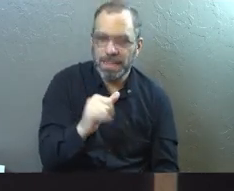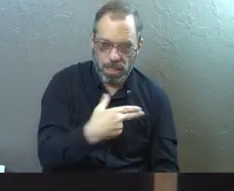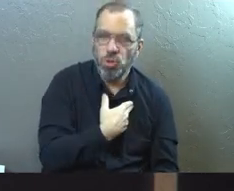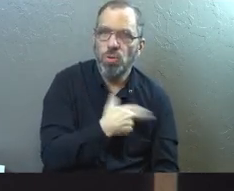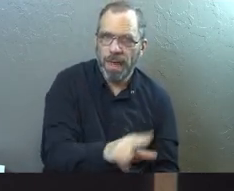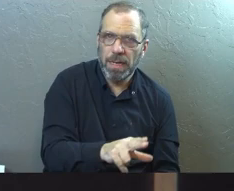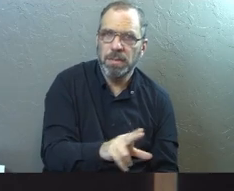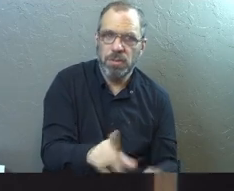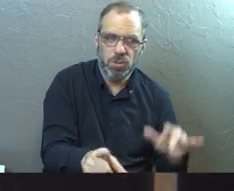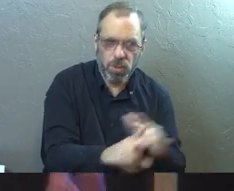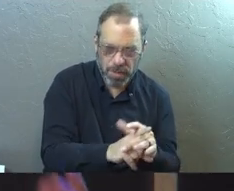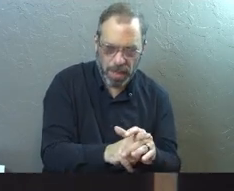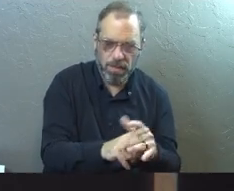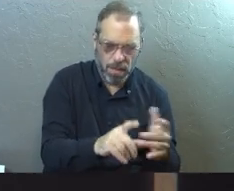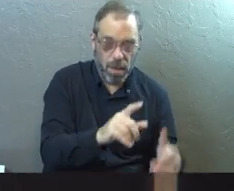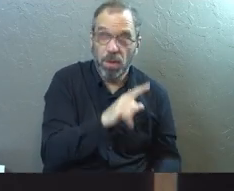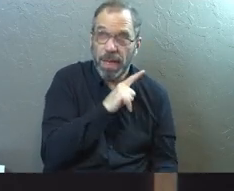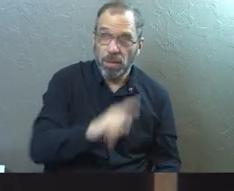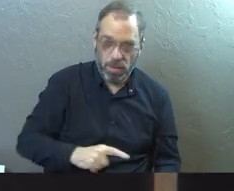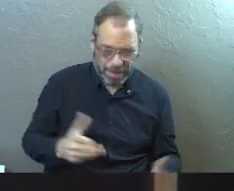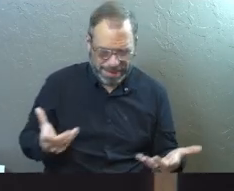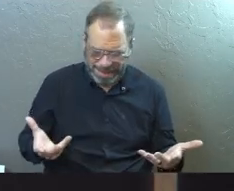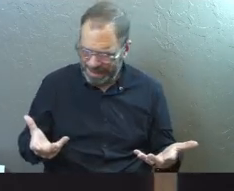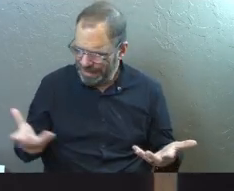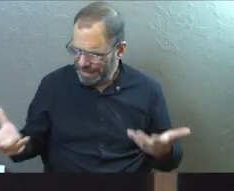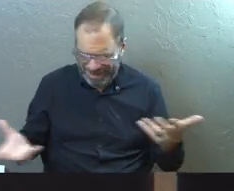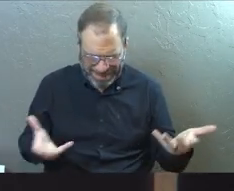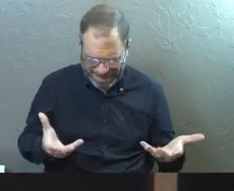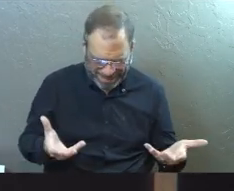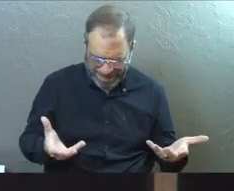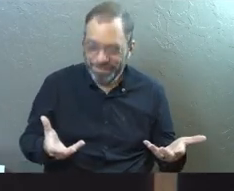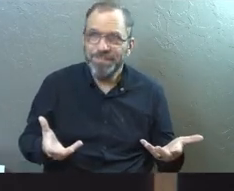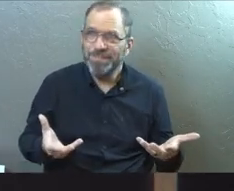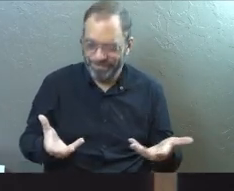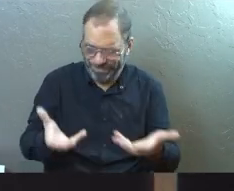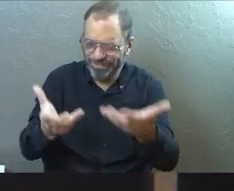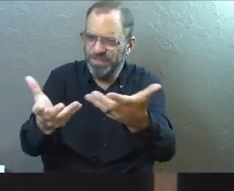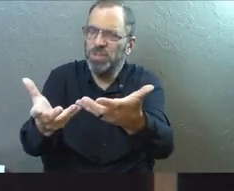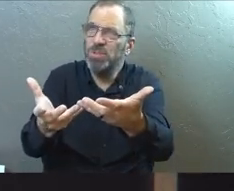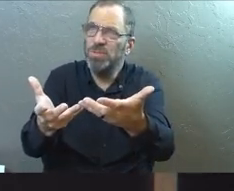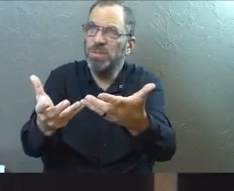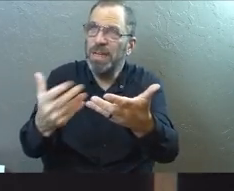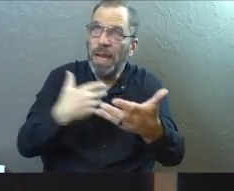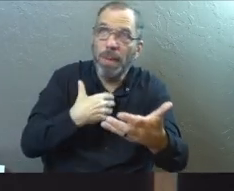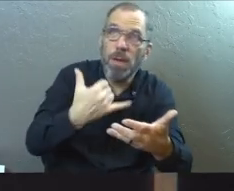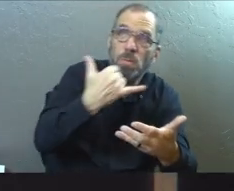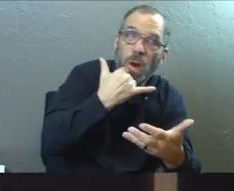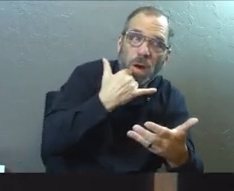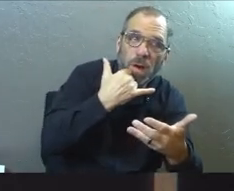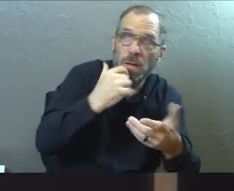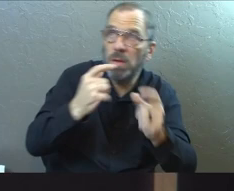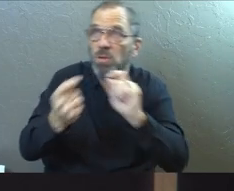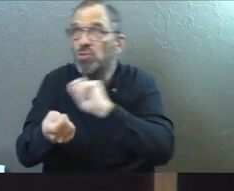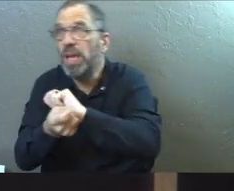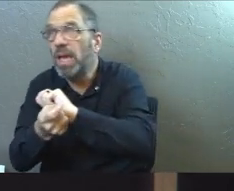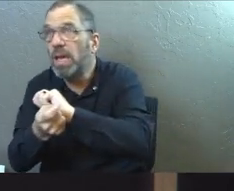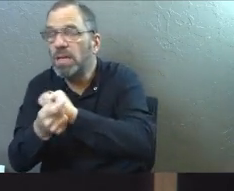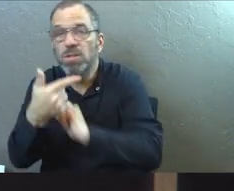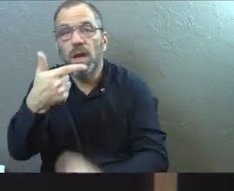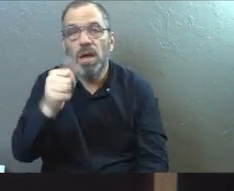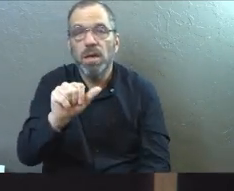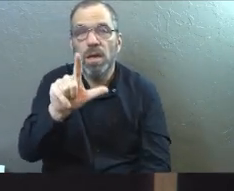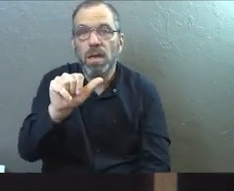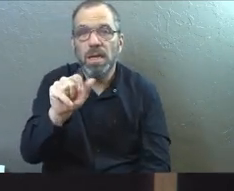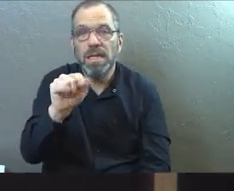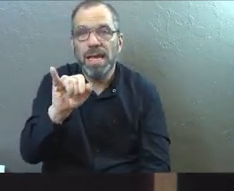and surrender. Lord, here is where I am. Show me what I need. Am I in the wrong? God, does something need to change? Galatians